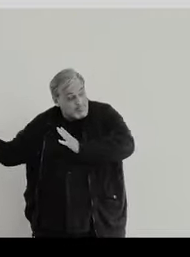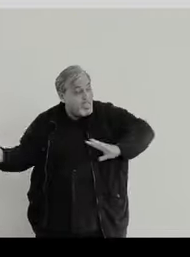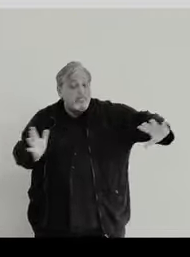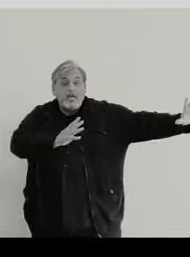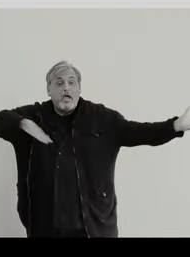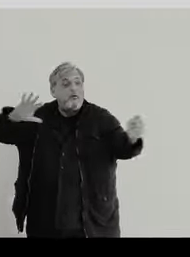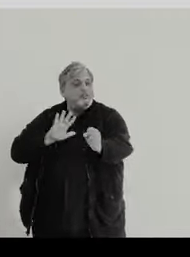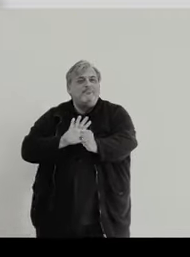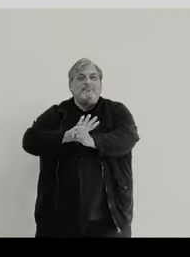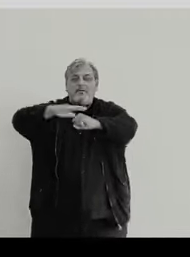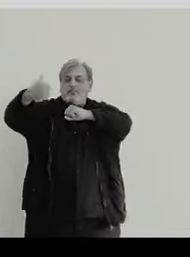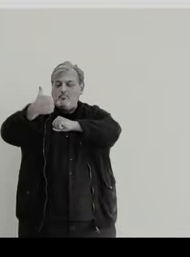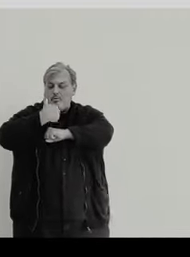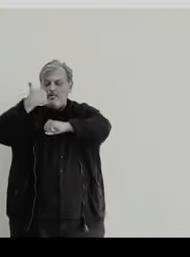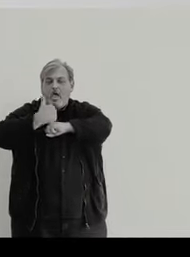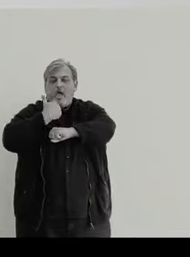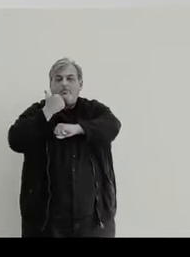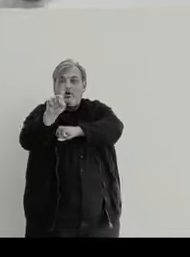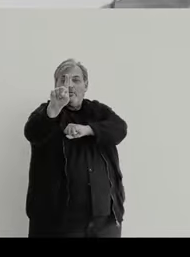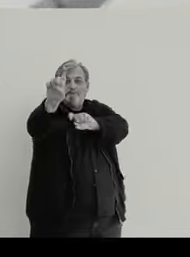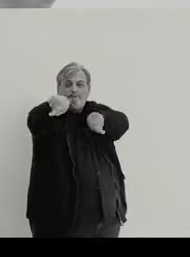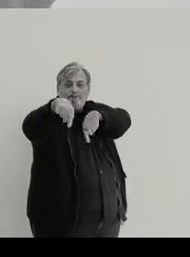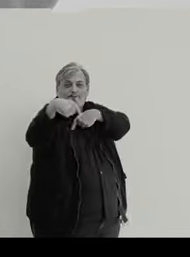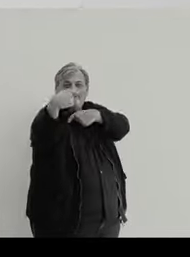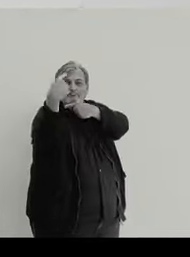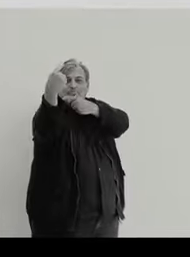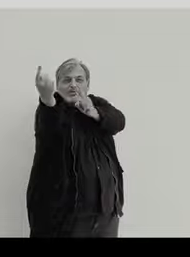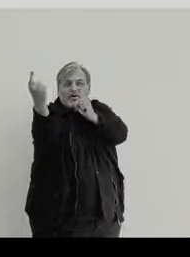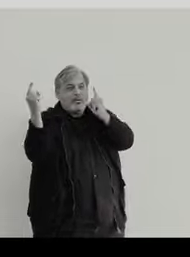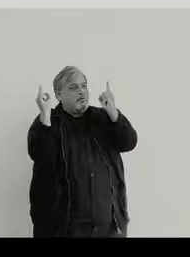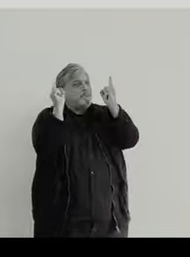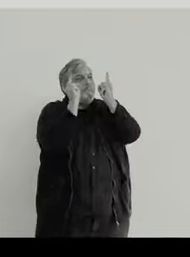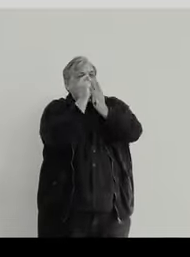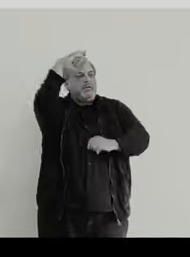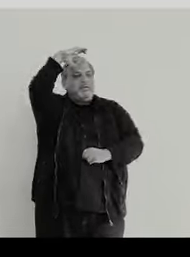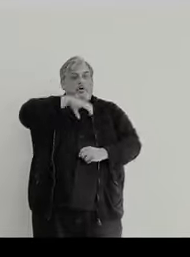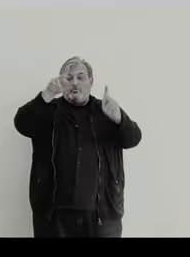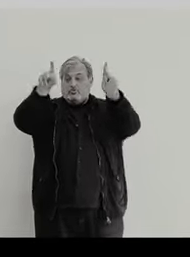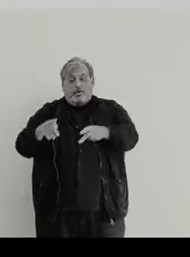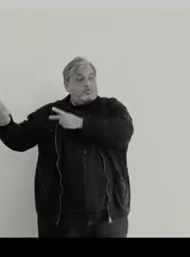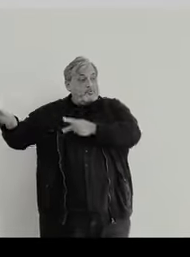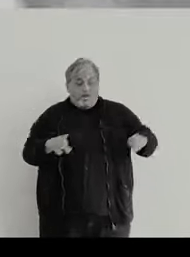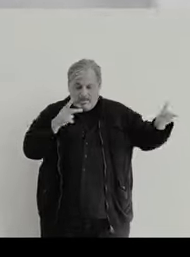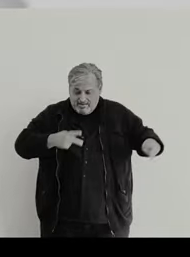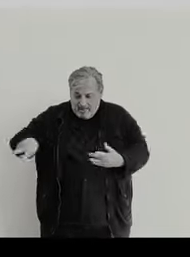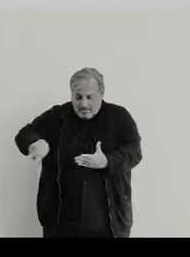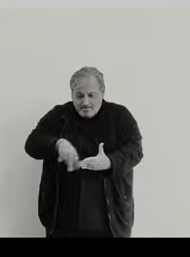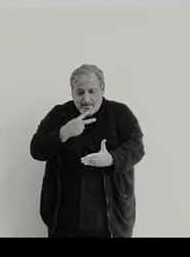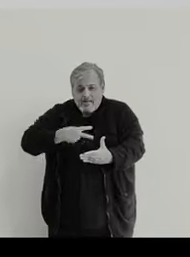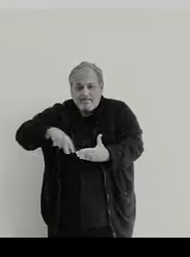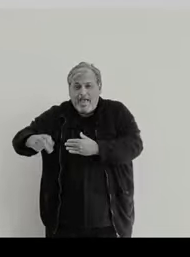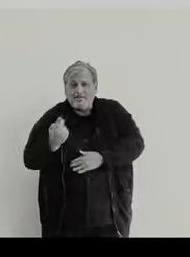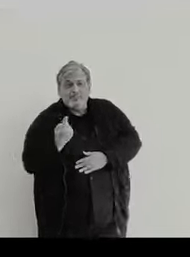The air is filled with danger You're gonna meet a stranger And